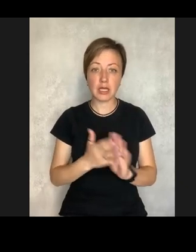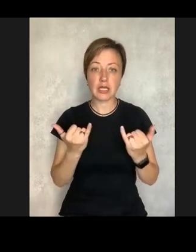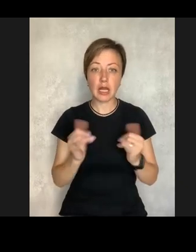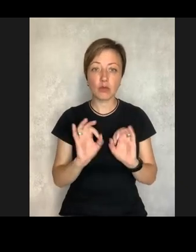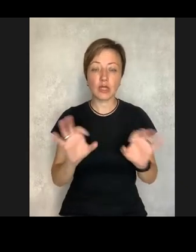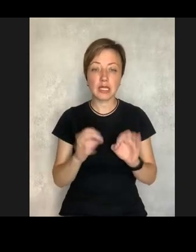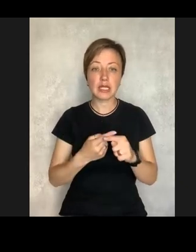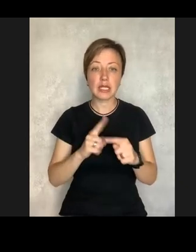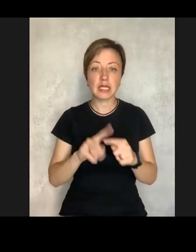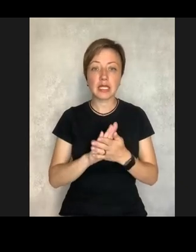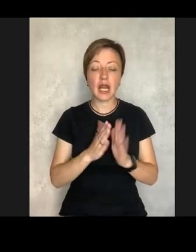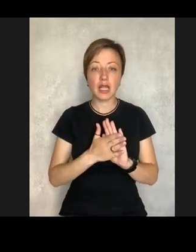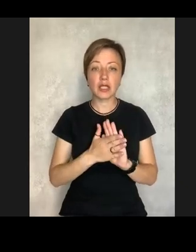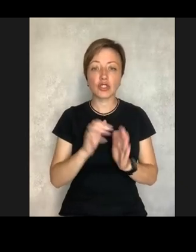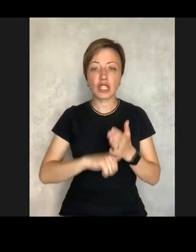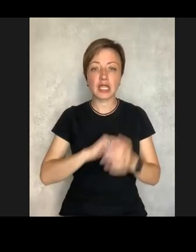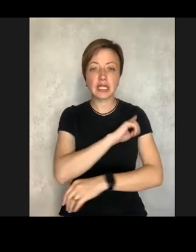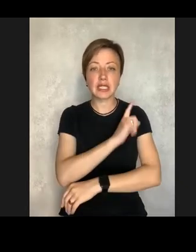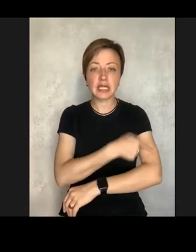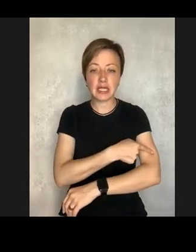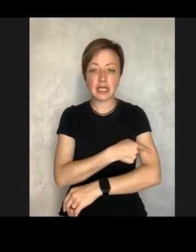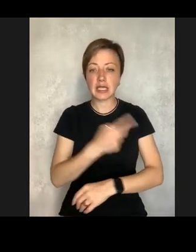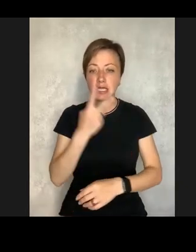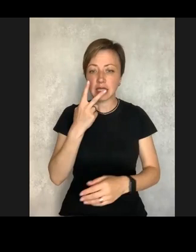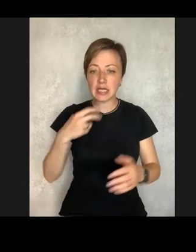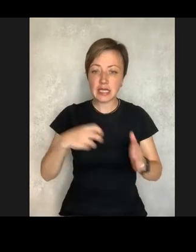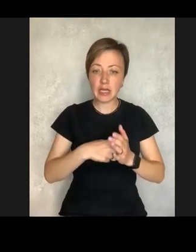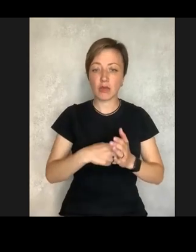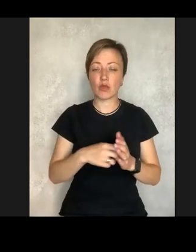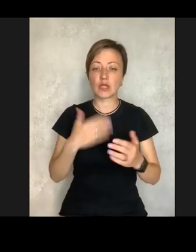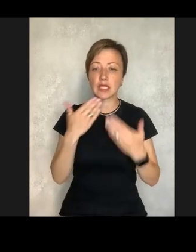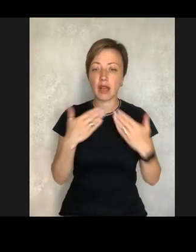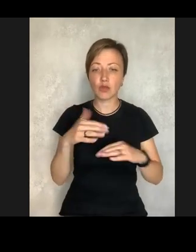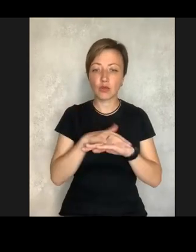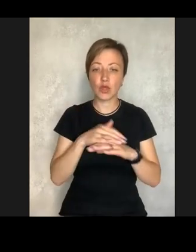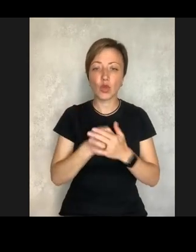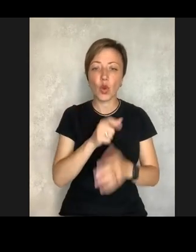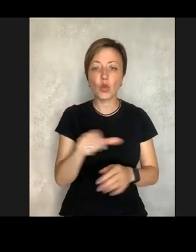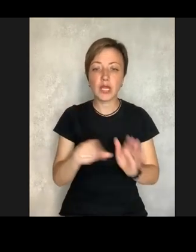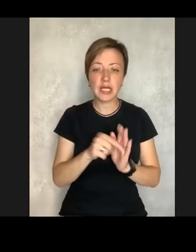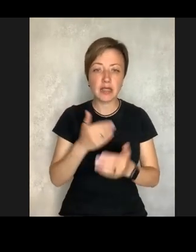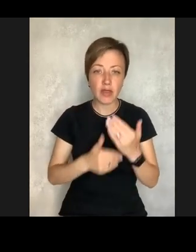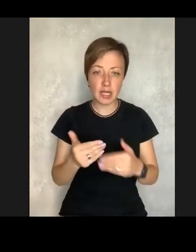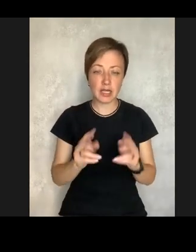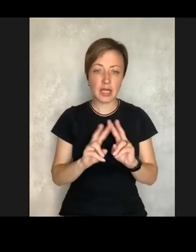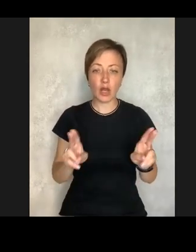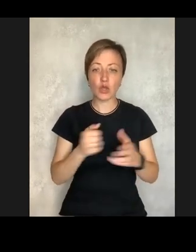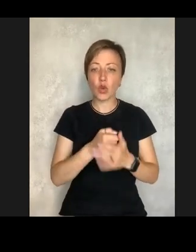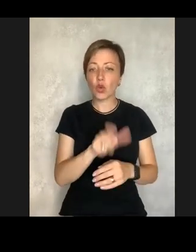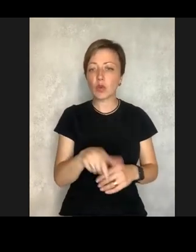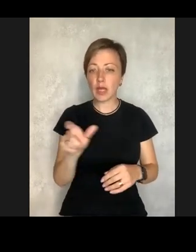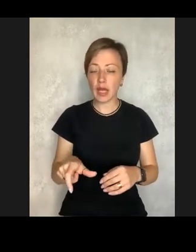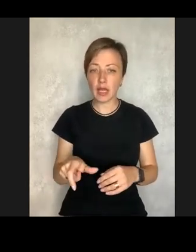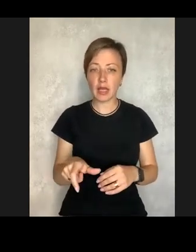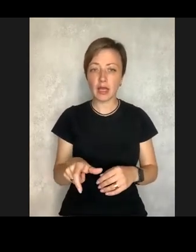but I now realize that I also was in that condition because of the strong stigma and the attitude of